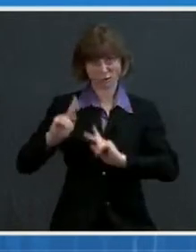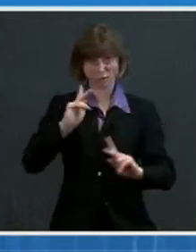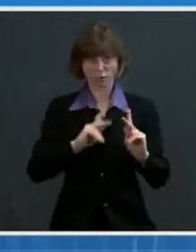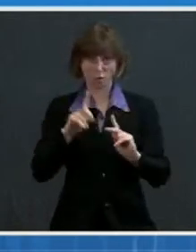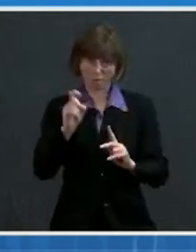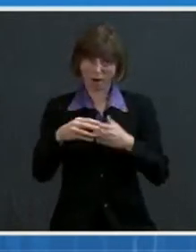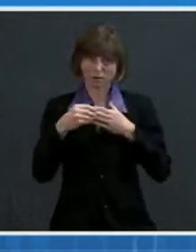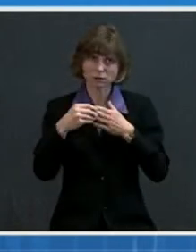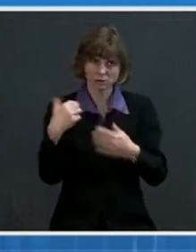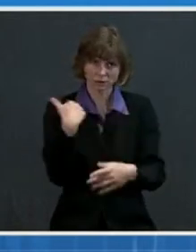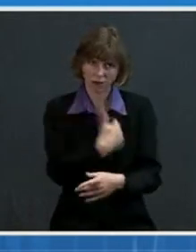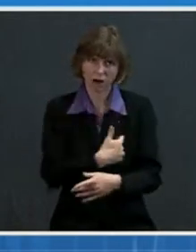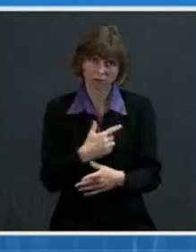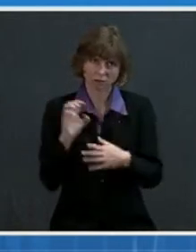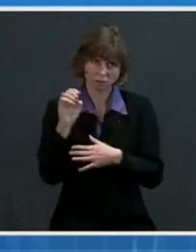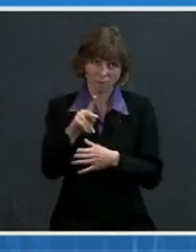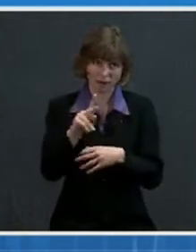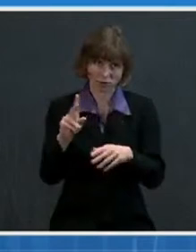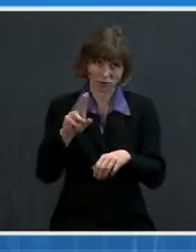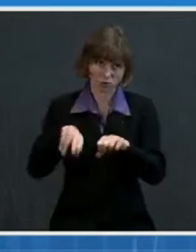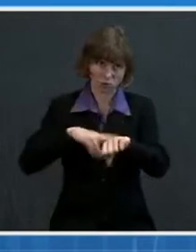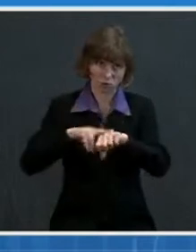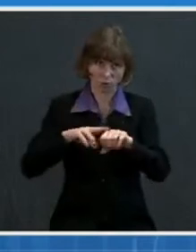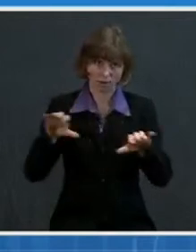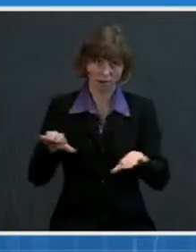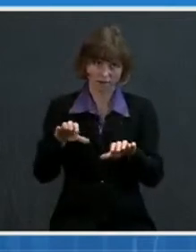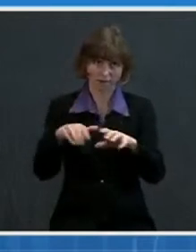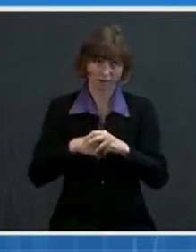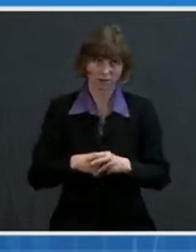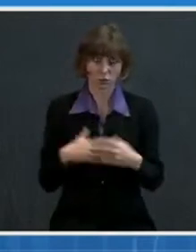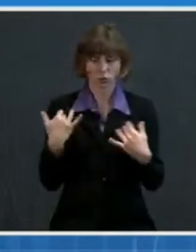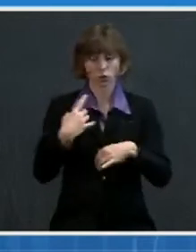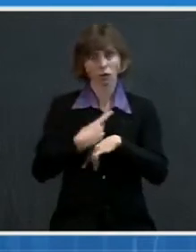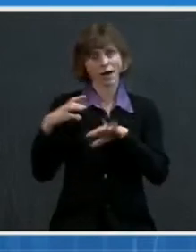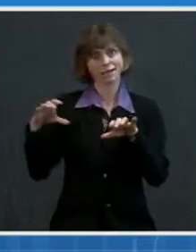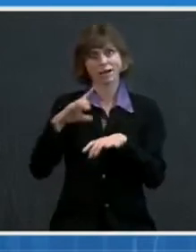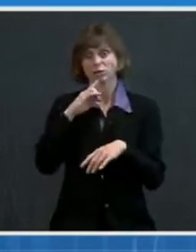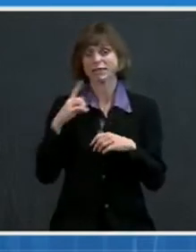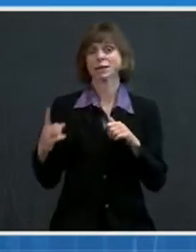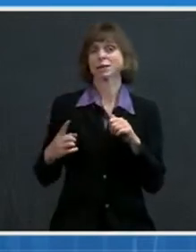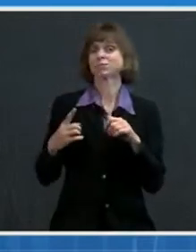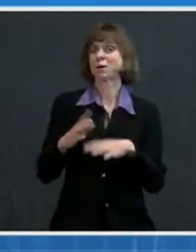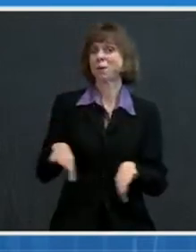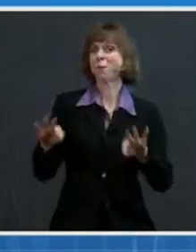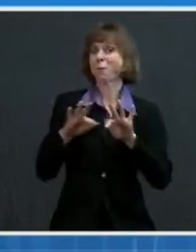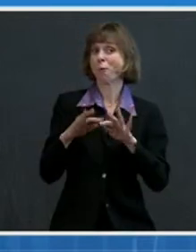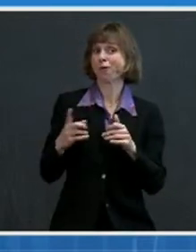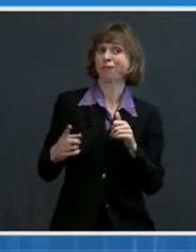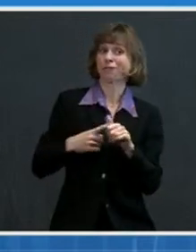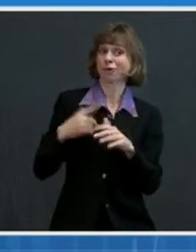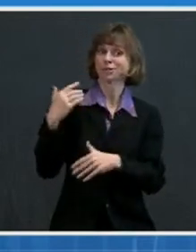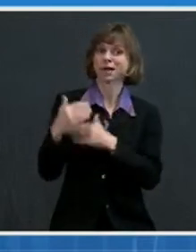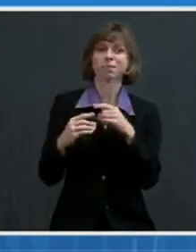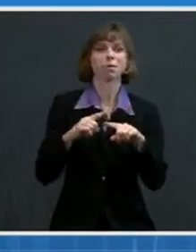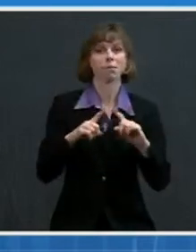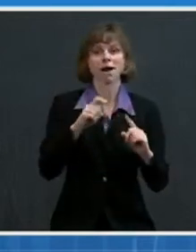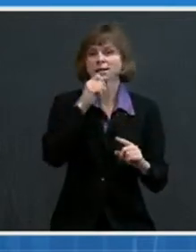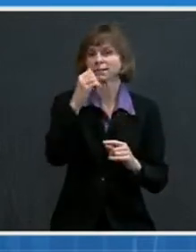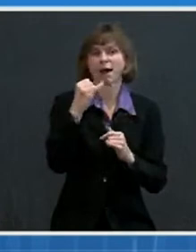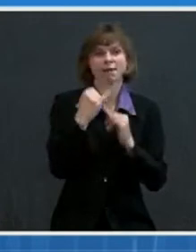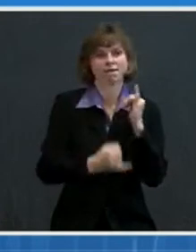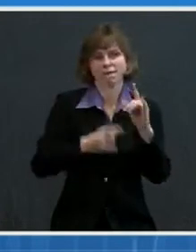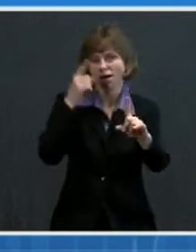these activities. Today's action represents an important first step. It is not our final destination.